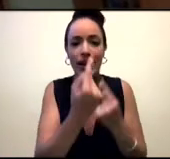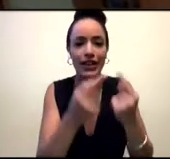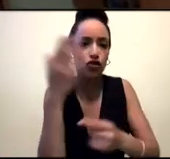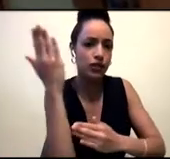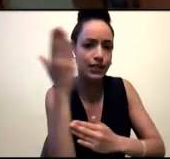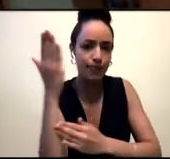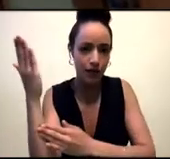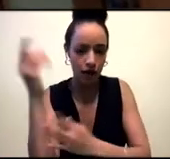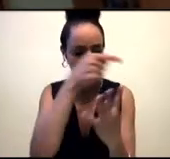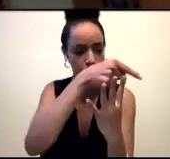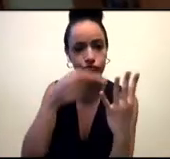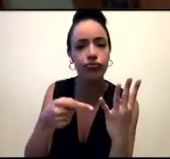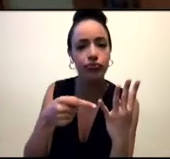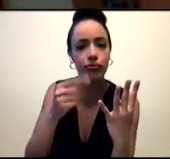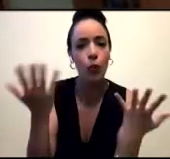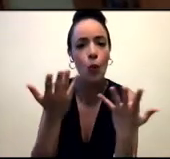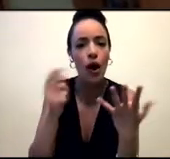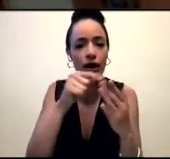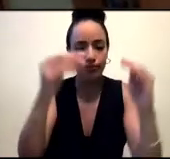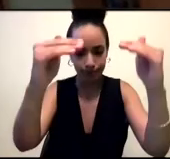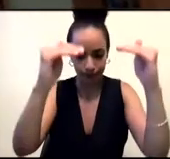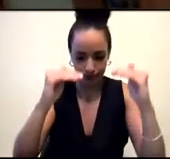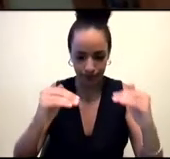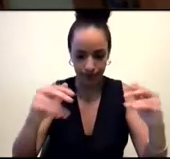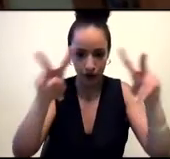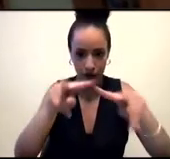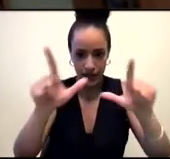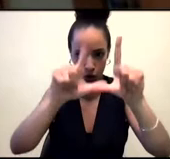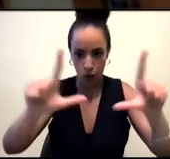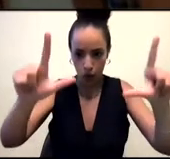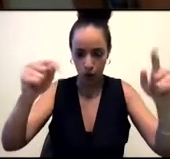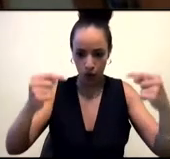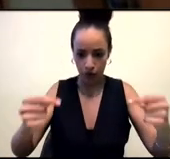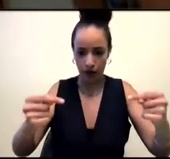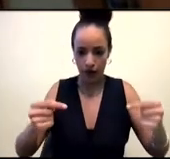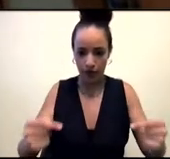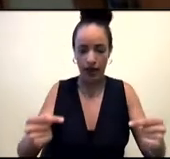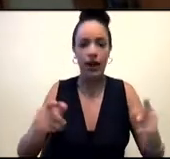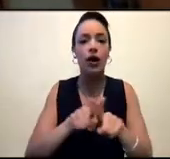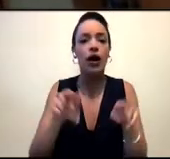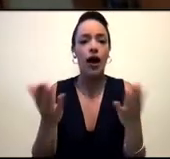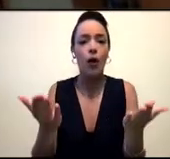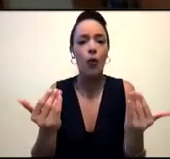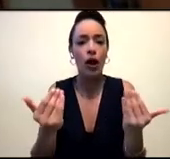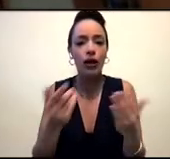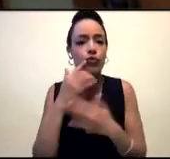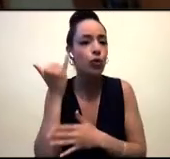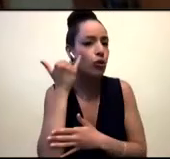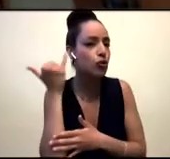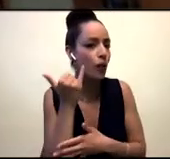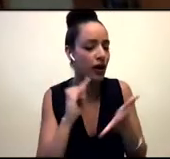want to carry on the conversation on other platforms. And welcome to Sumeya, who's been doing an amazing